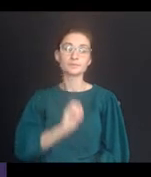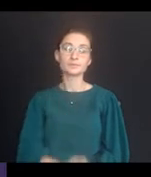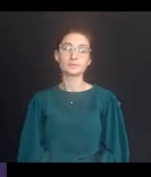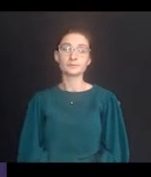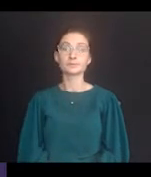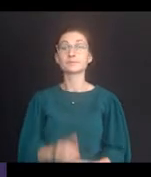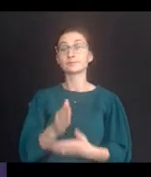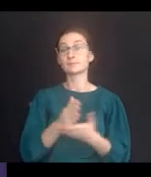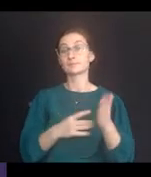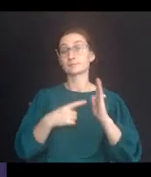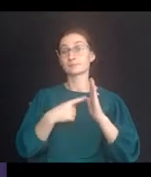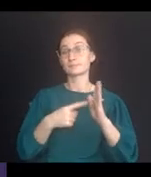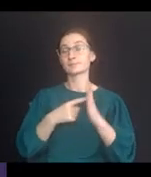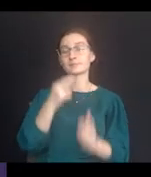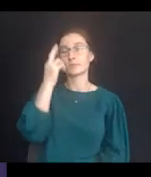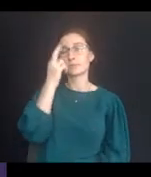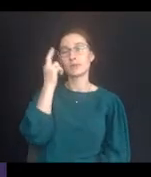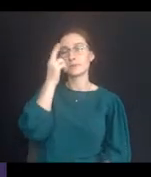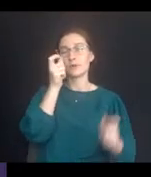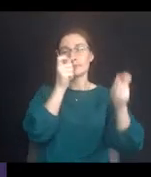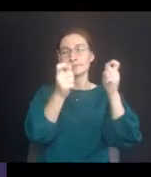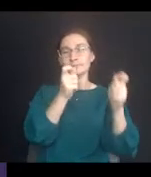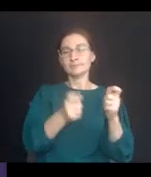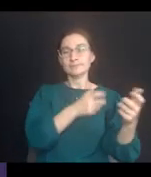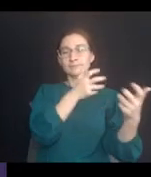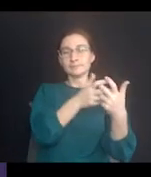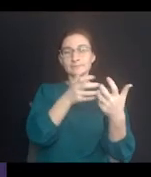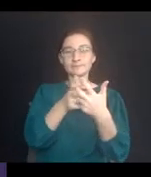Here are some examples of reasonable accommodations.